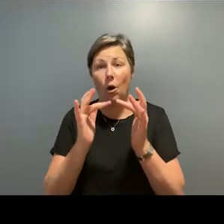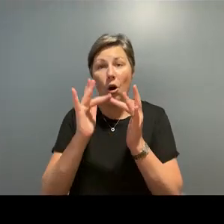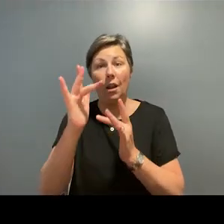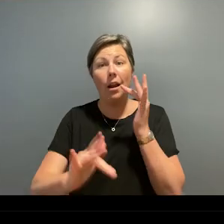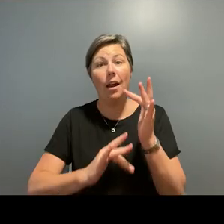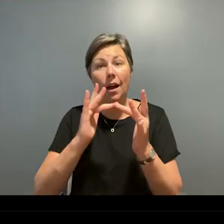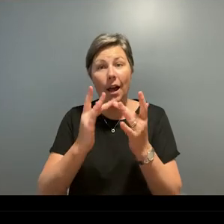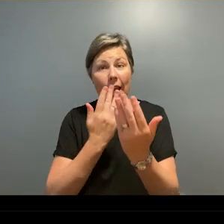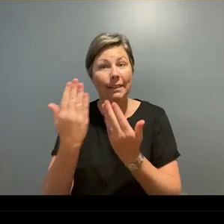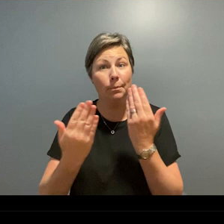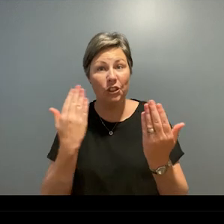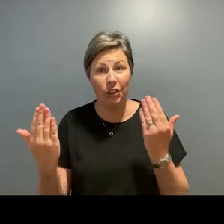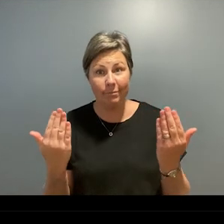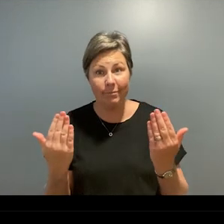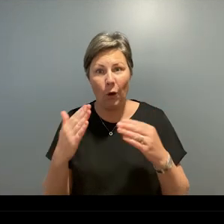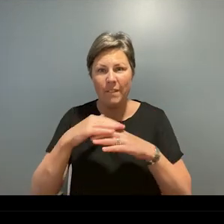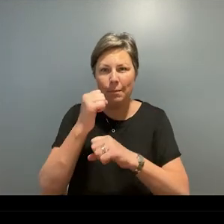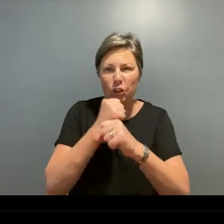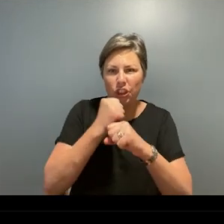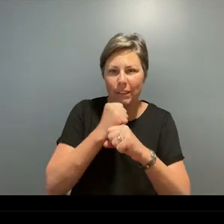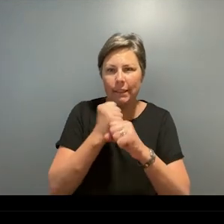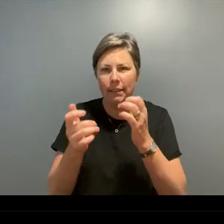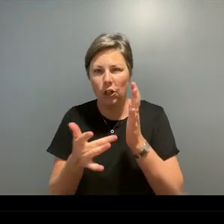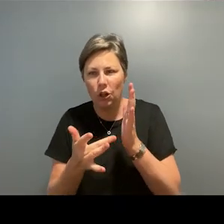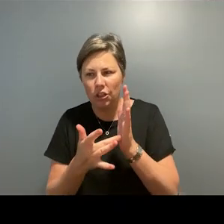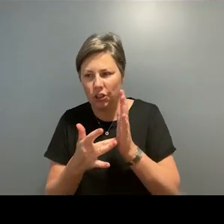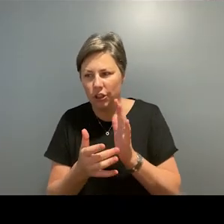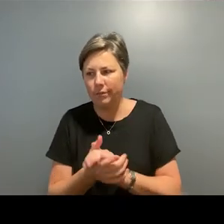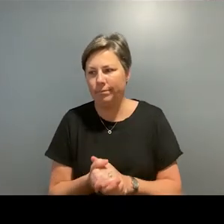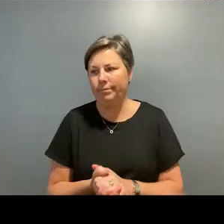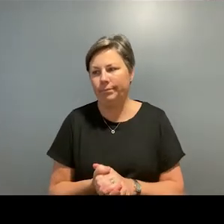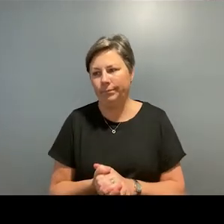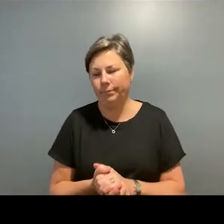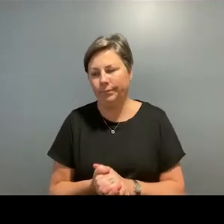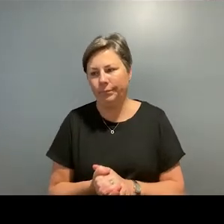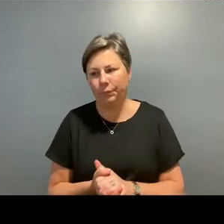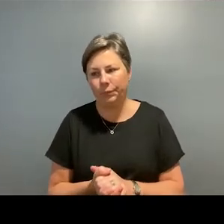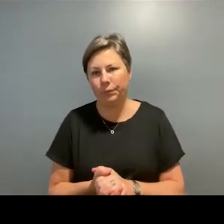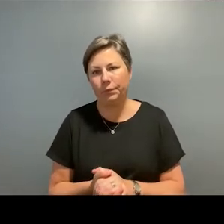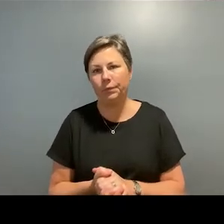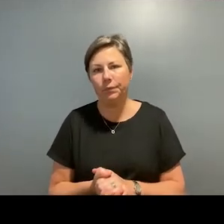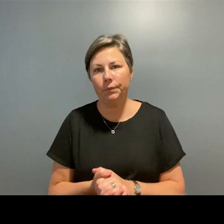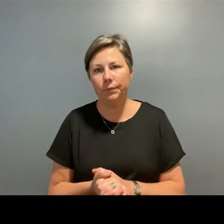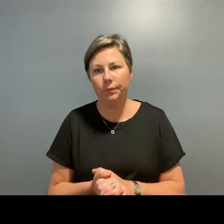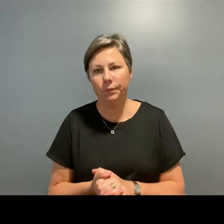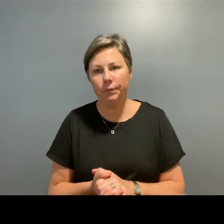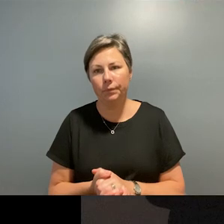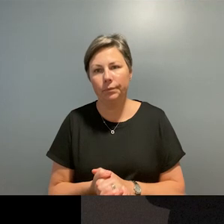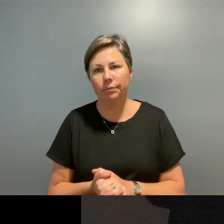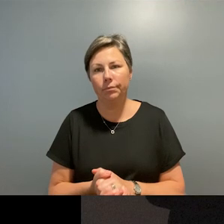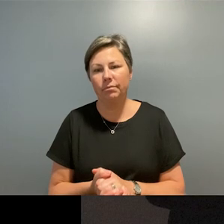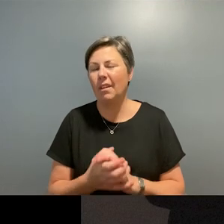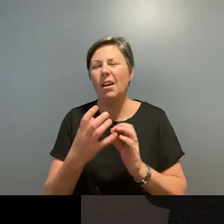viewing and making photographs with one from kuberta thomas hershawn the turner prize nominated forensic